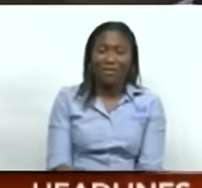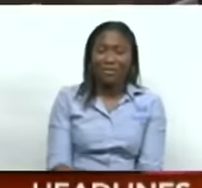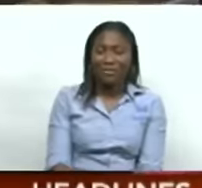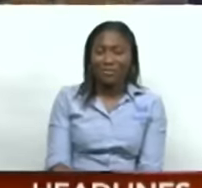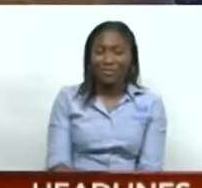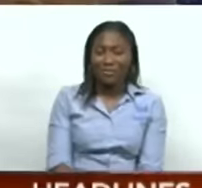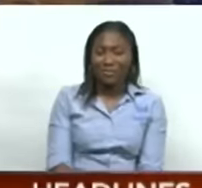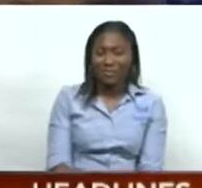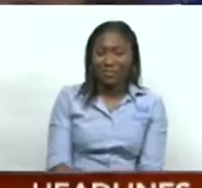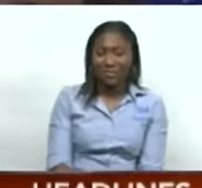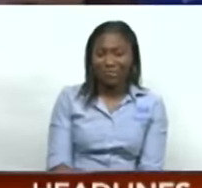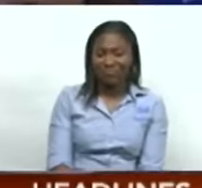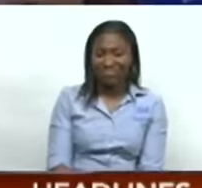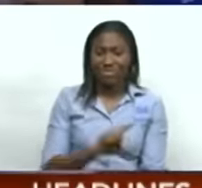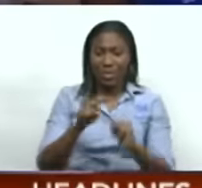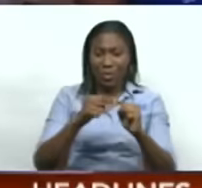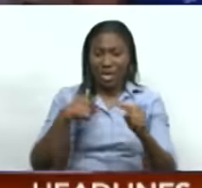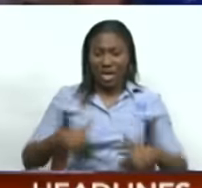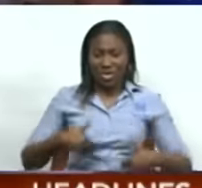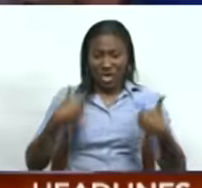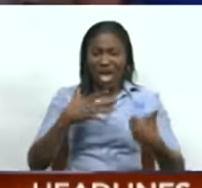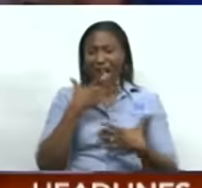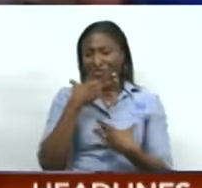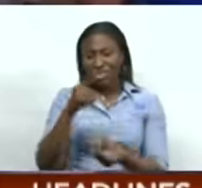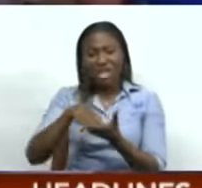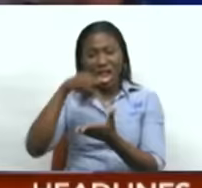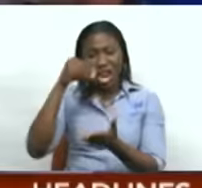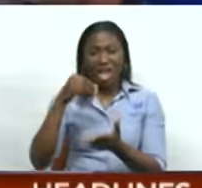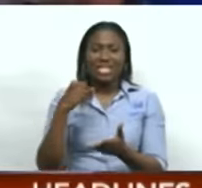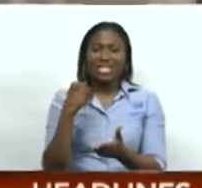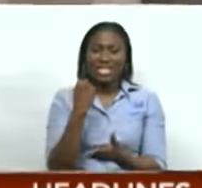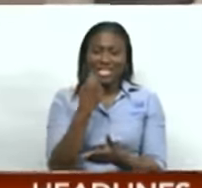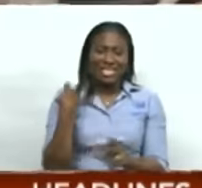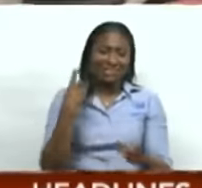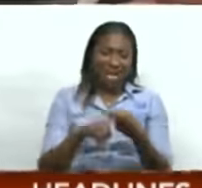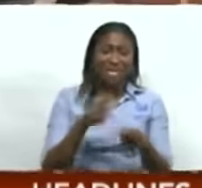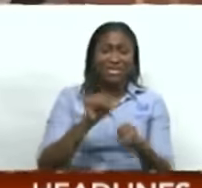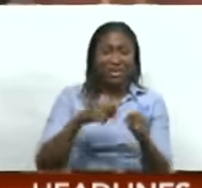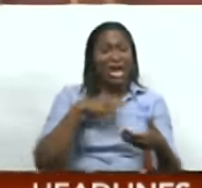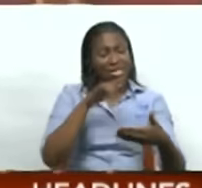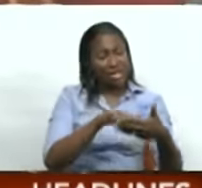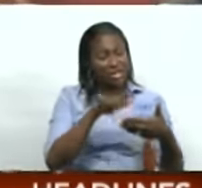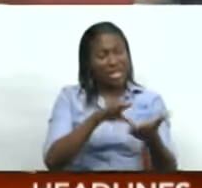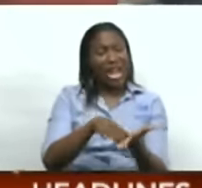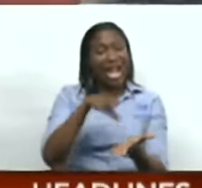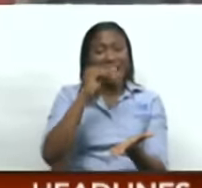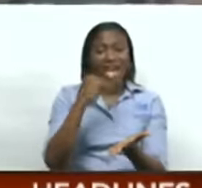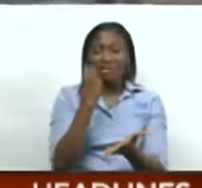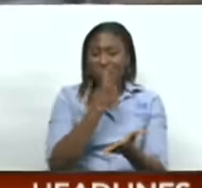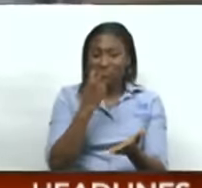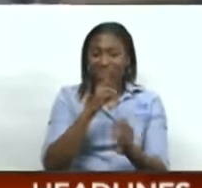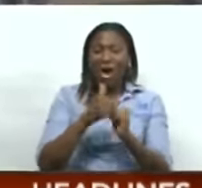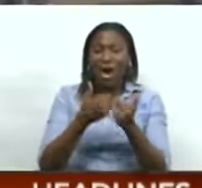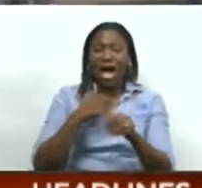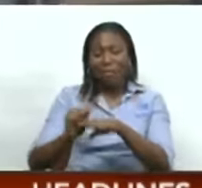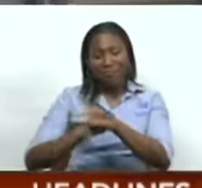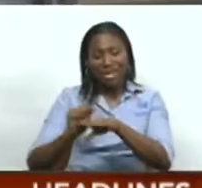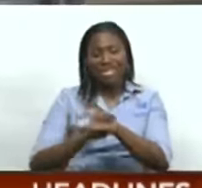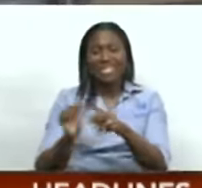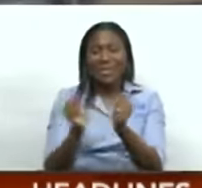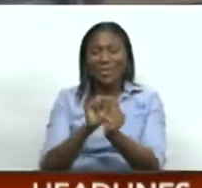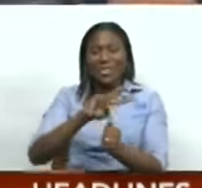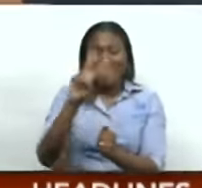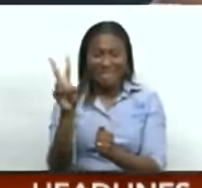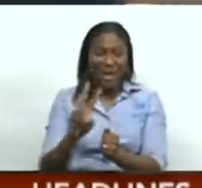When I was young, I was interested in learning Spanish. So I studied, and then after, I learned to speak fluently by practicing with the